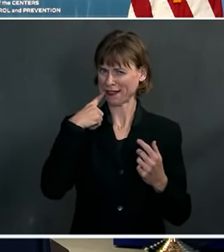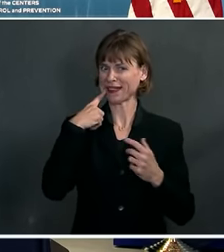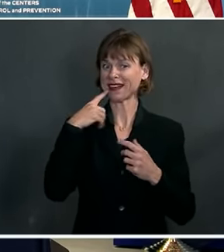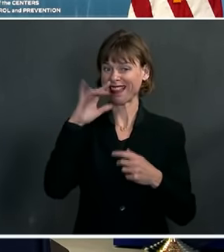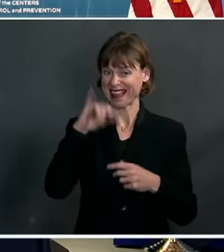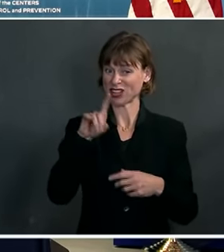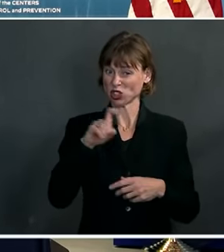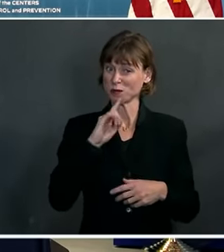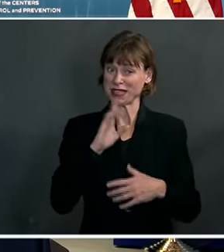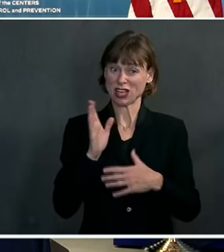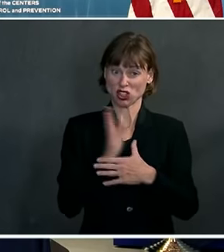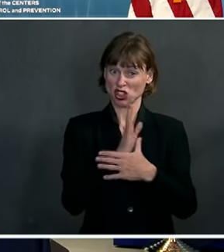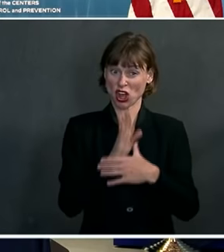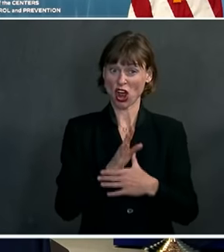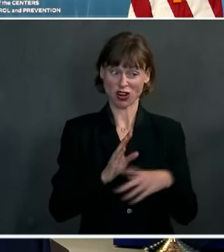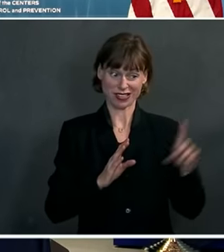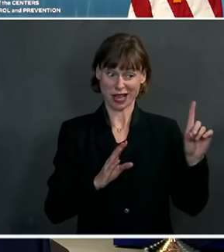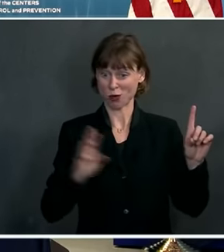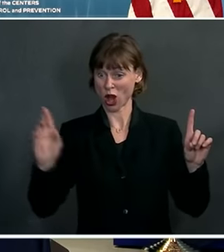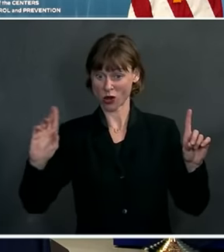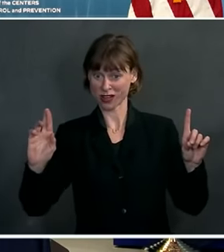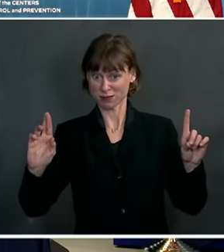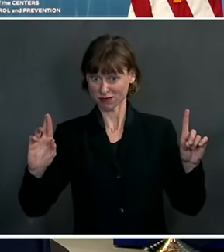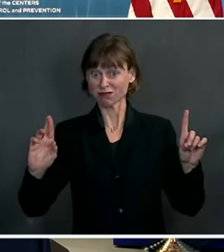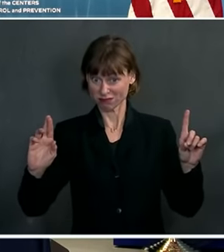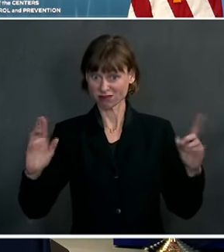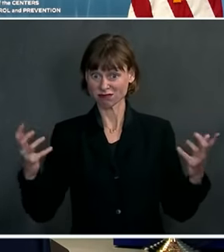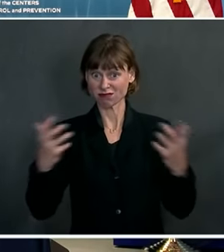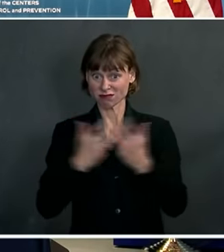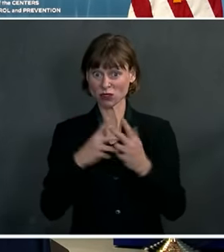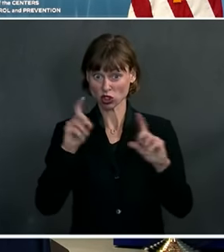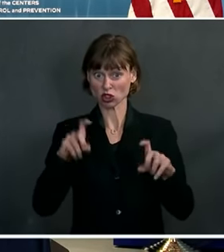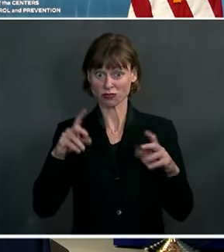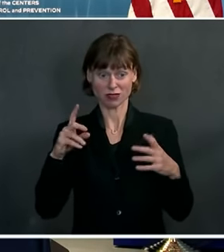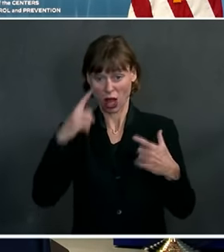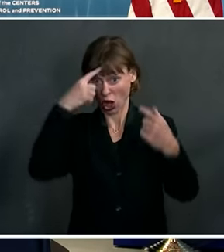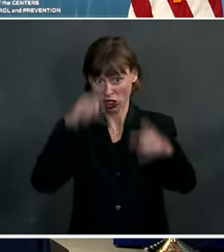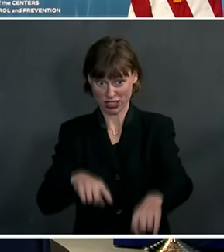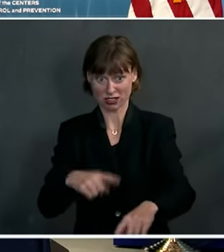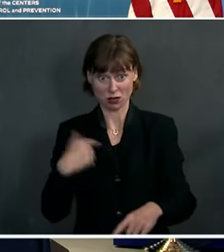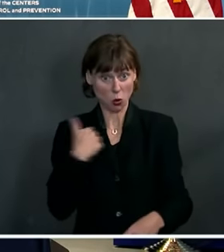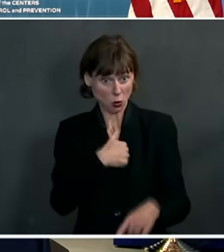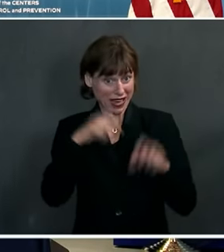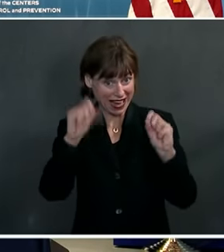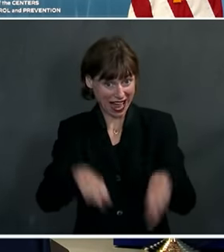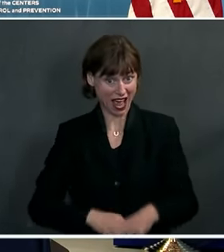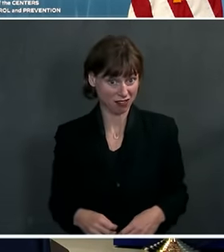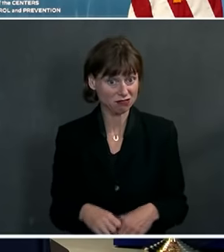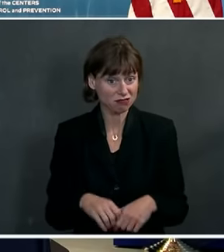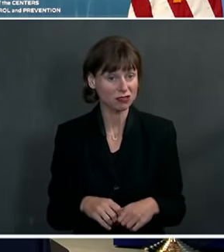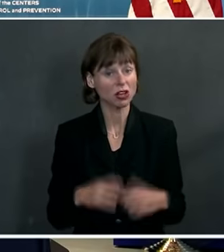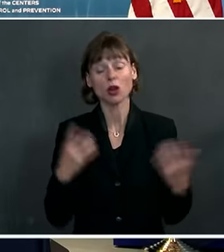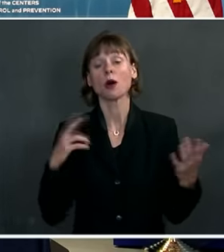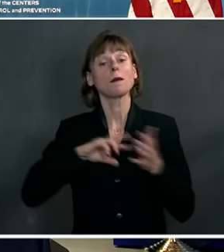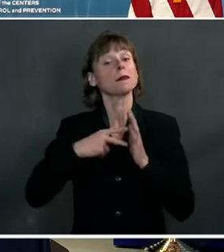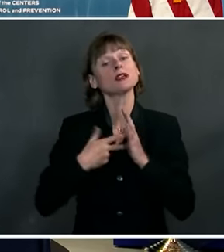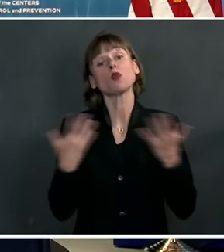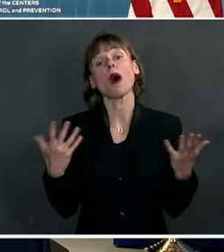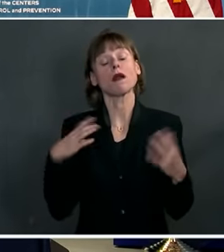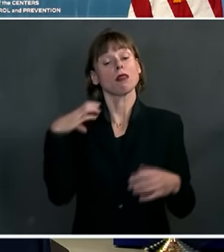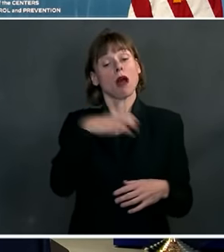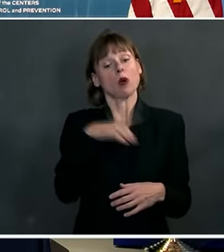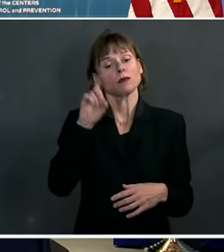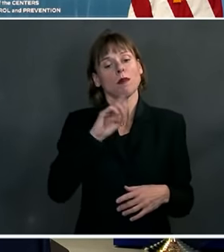perspective, we can do that. And what we need is the Congress to quickly pass the American Rescue Plan,